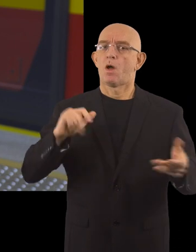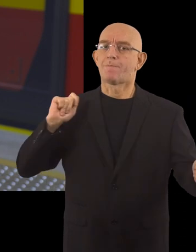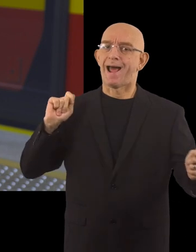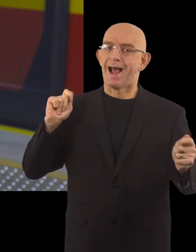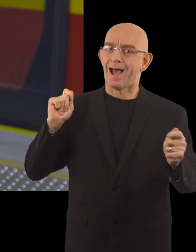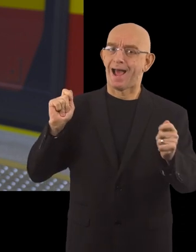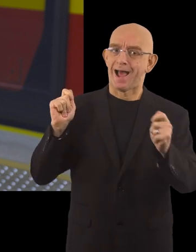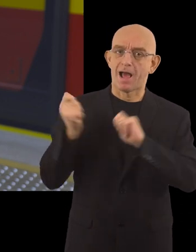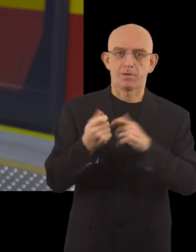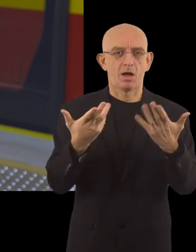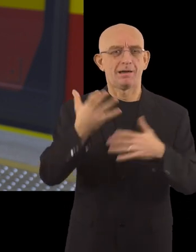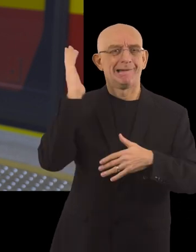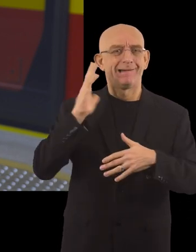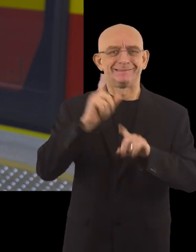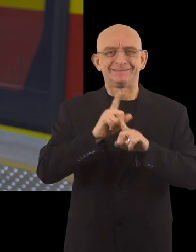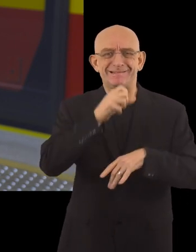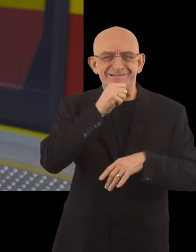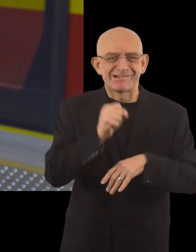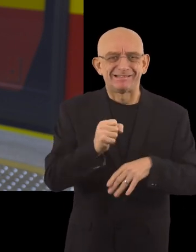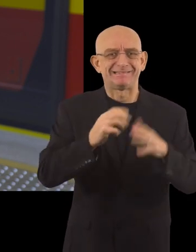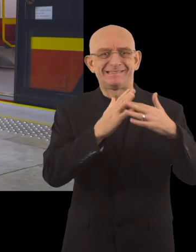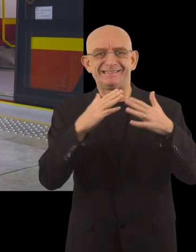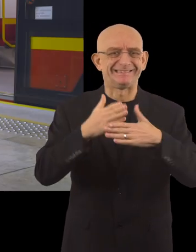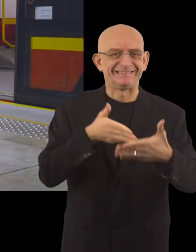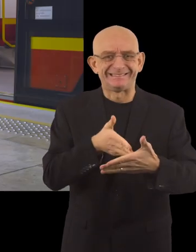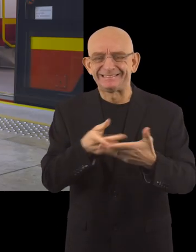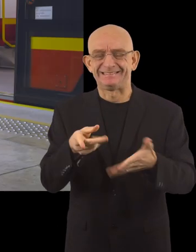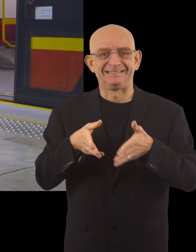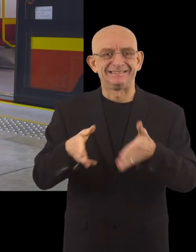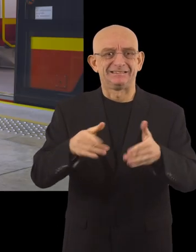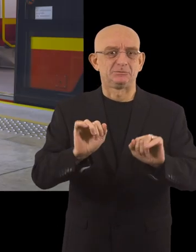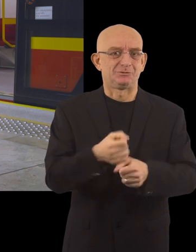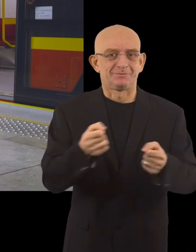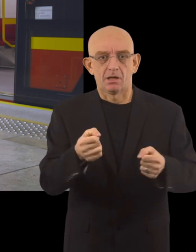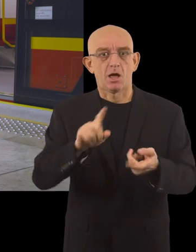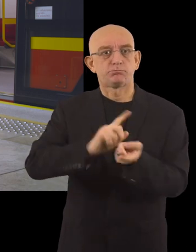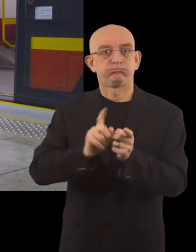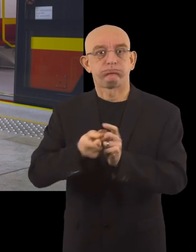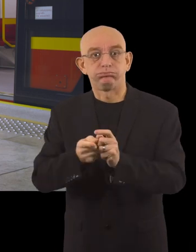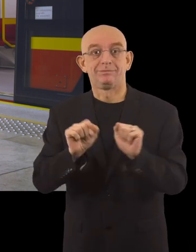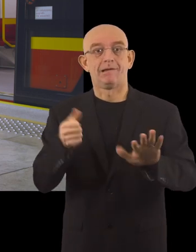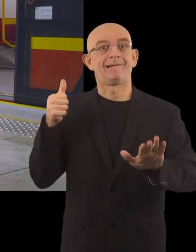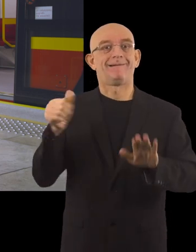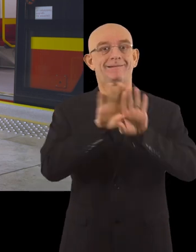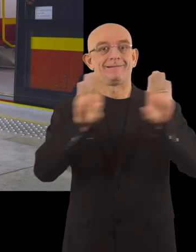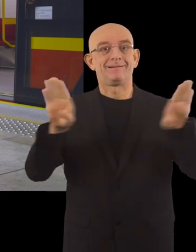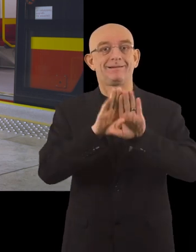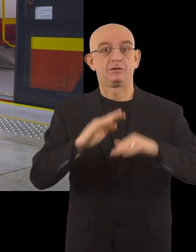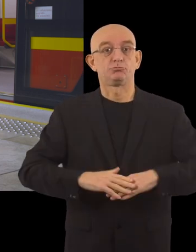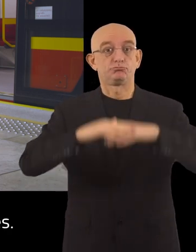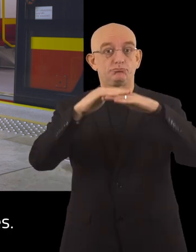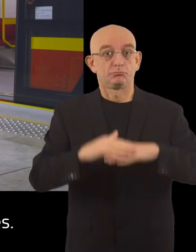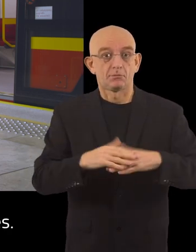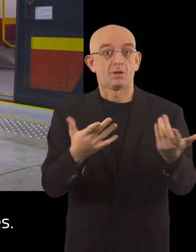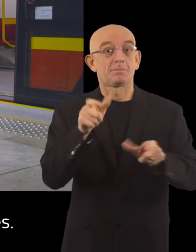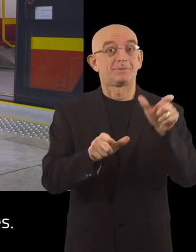Warsaw has come a long way to eliminate architectural barriers. Facilities such as driveways and lifts have been introduced